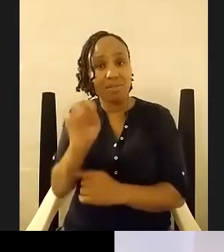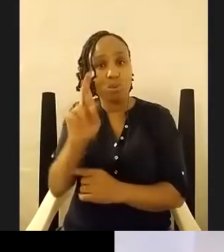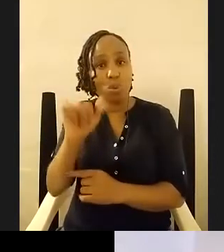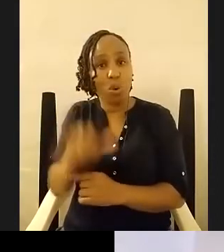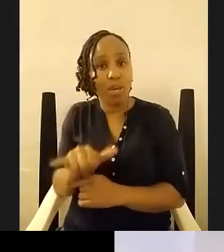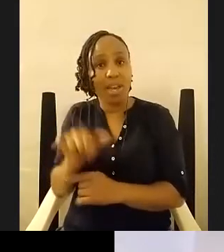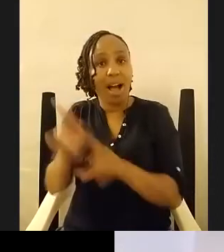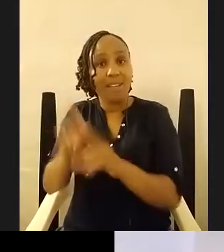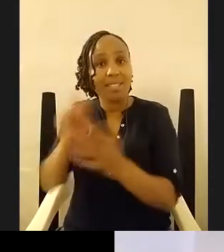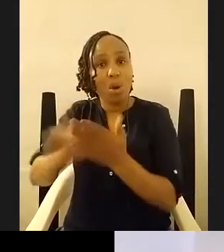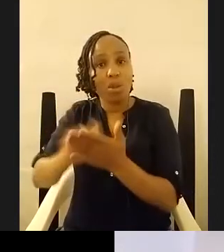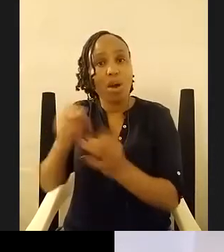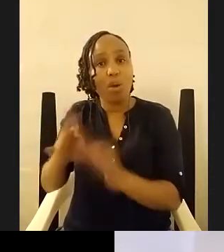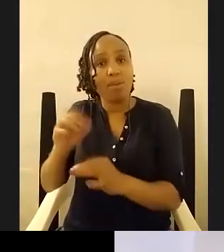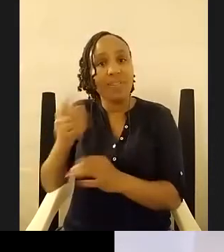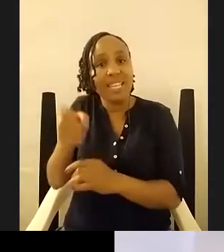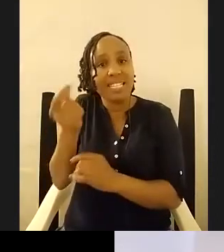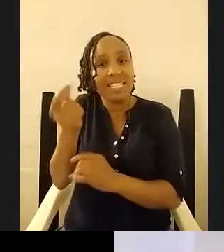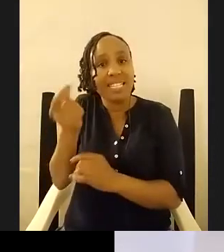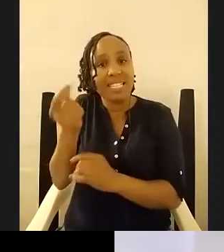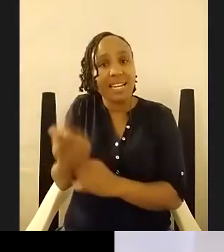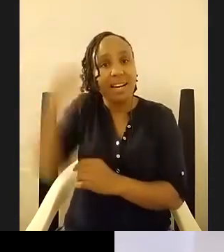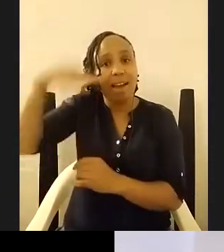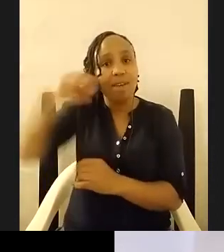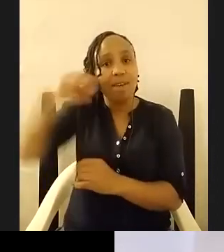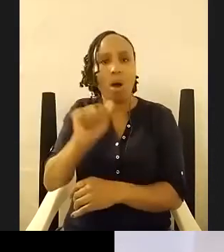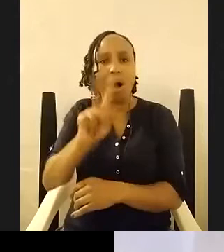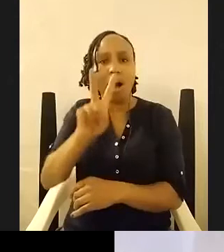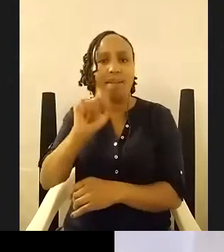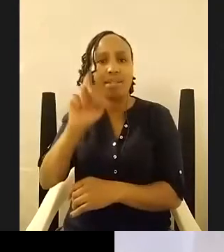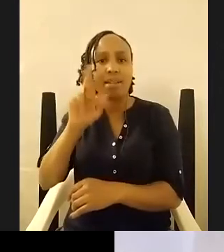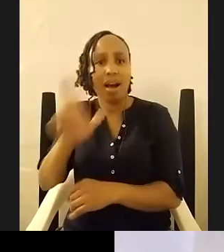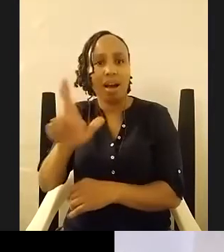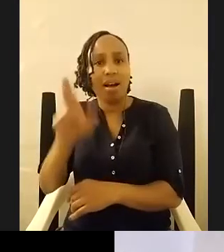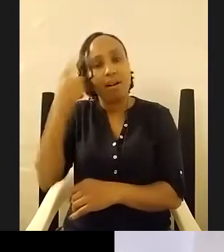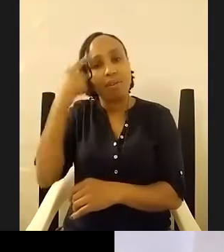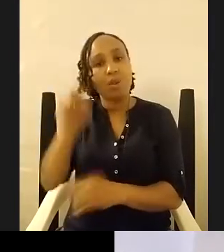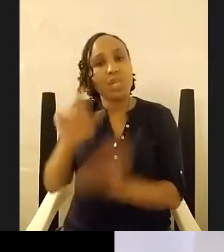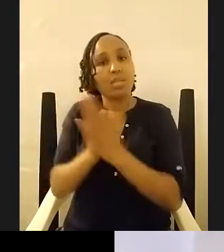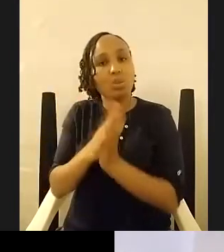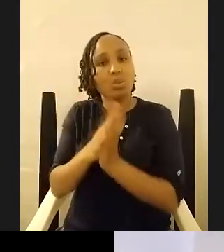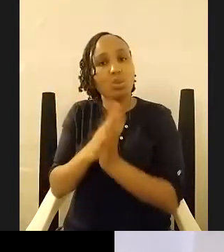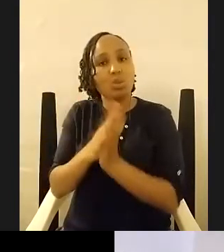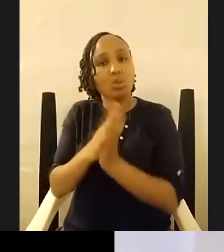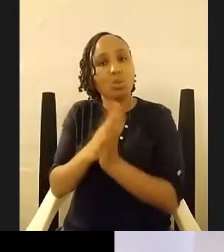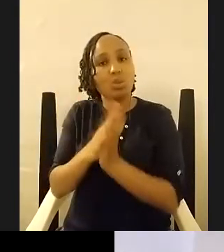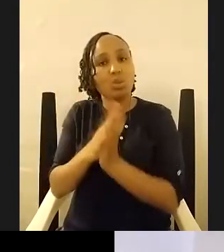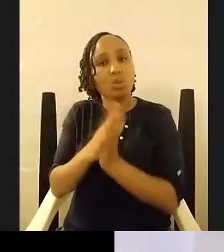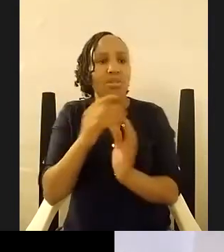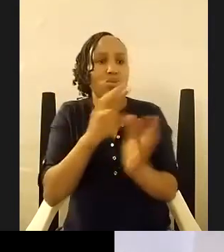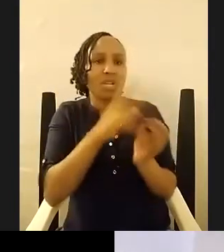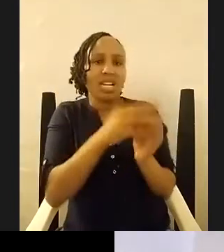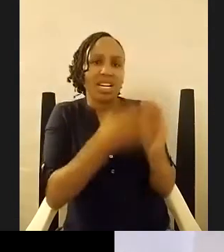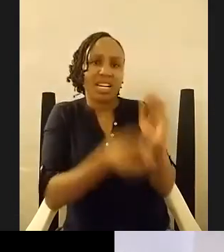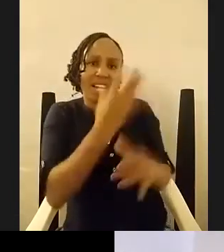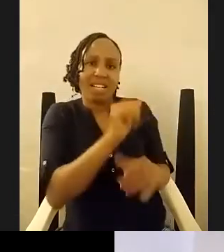you're just like an avatar for this story about this other person but in order to create this other person i don't think you can do that without at least